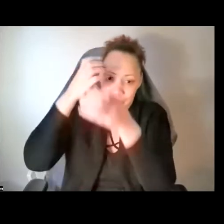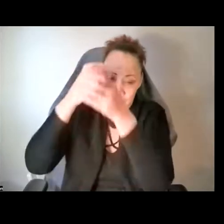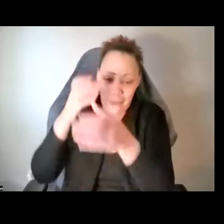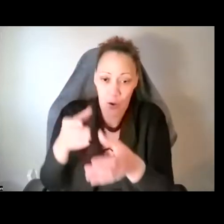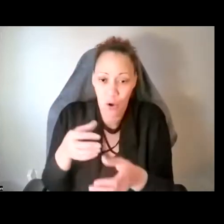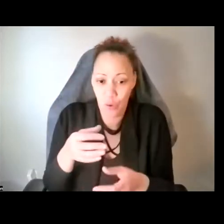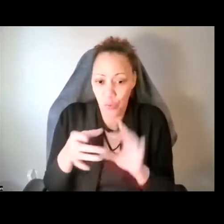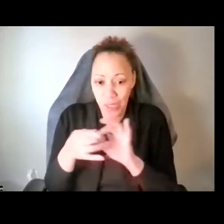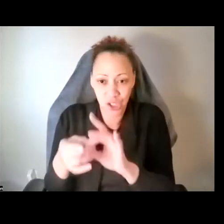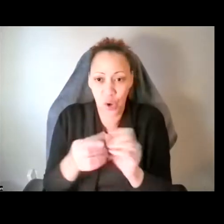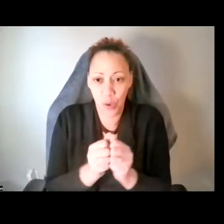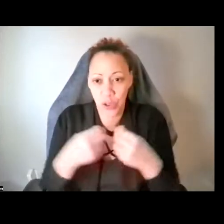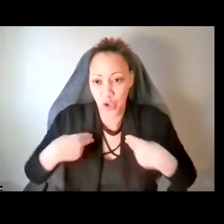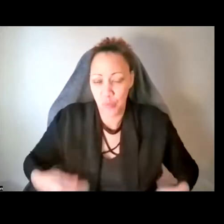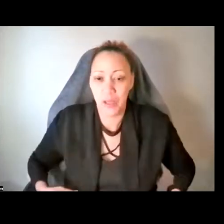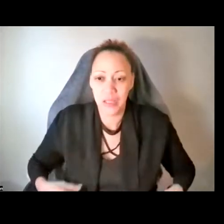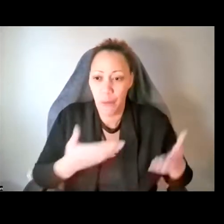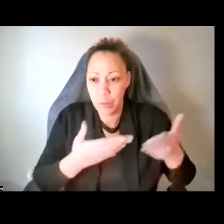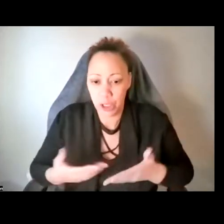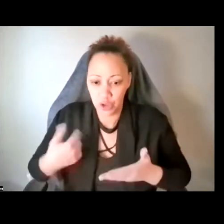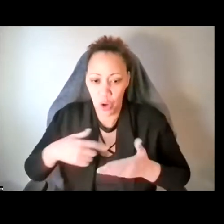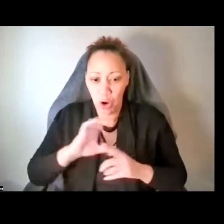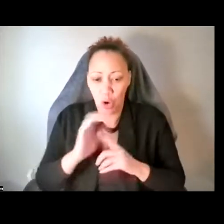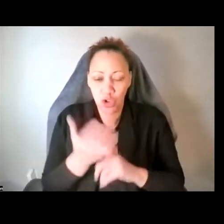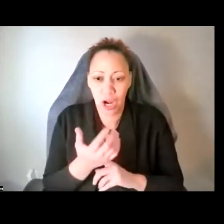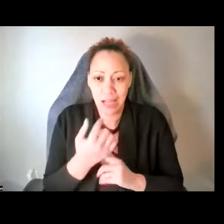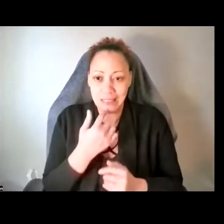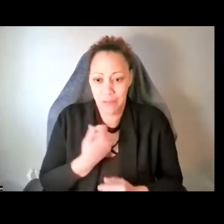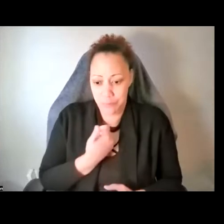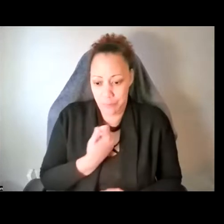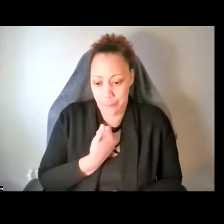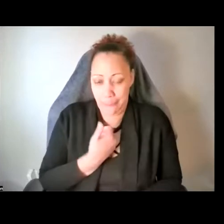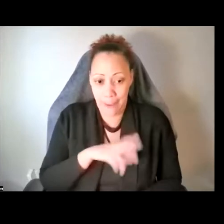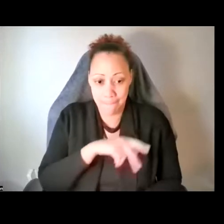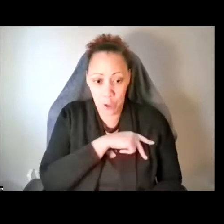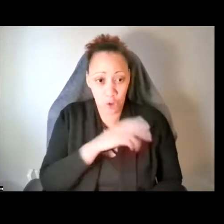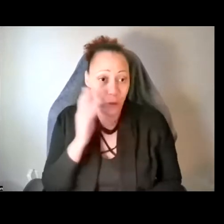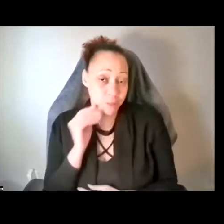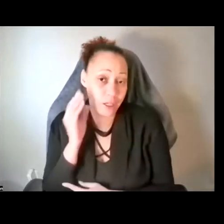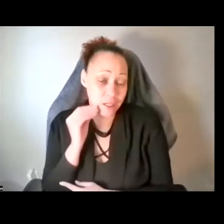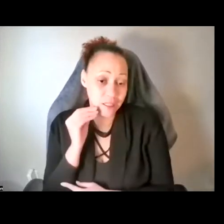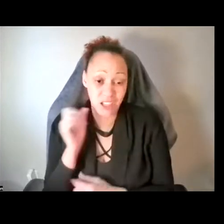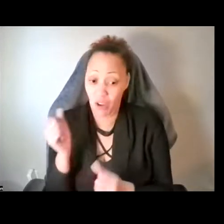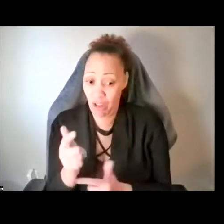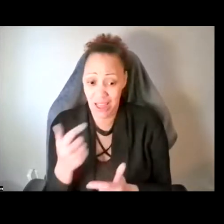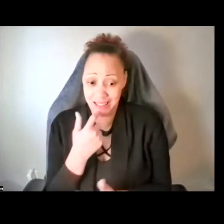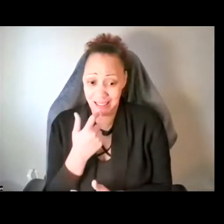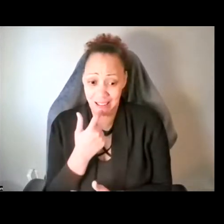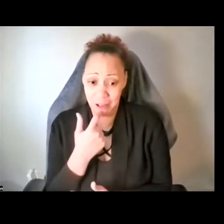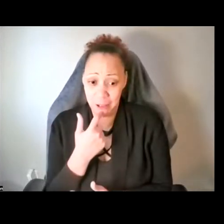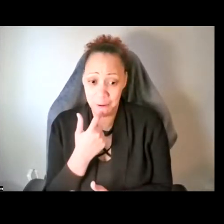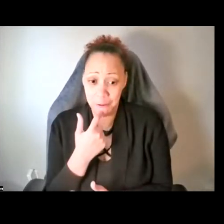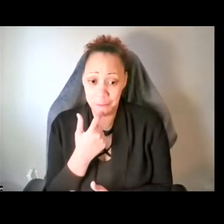substance and how we're bringing it into our culture. I can say from my own personal experience, and that's all I can say is that,